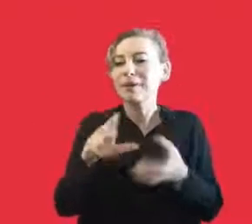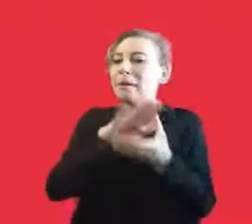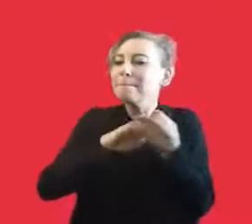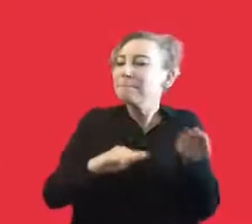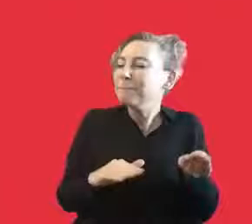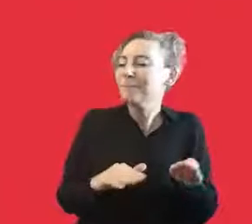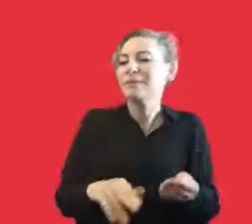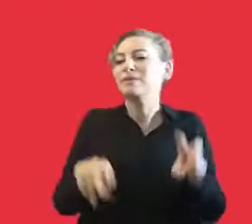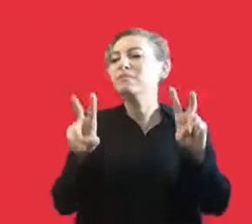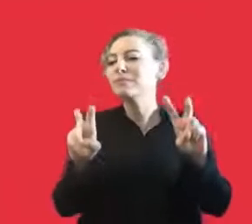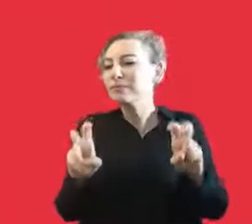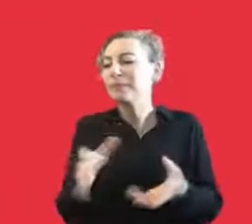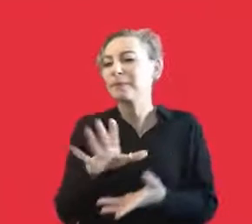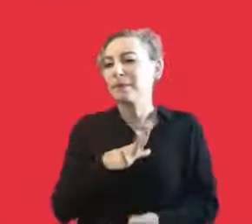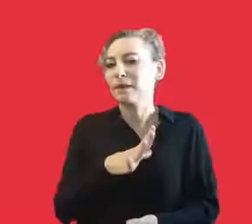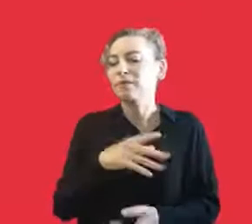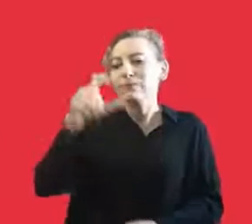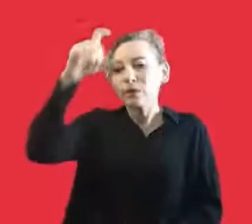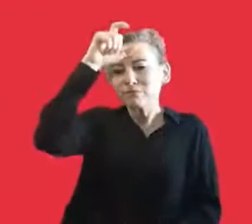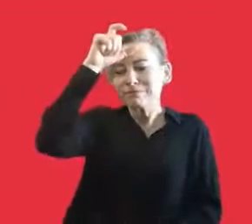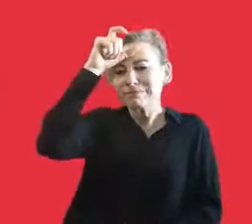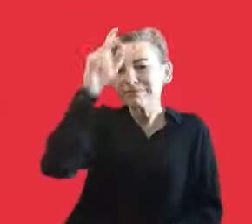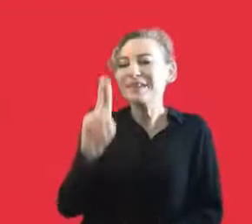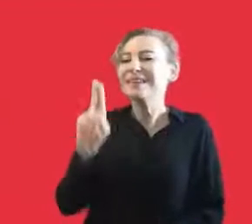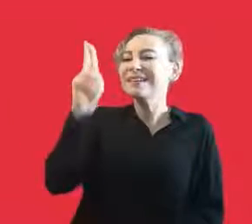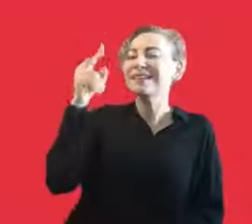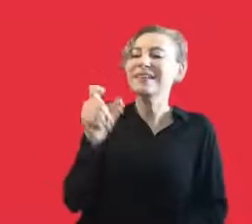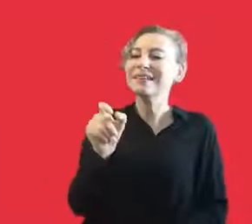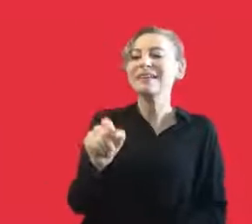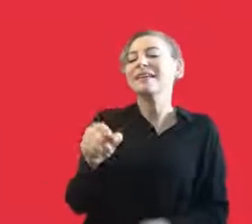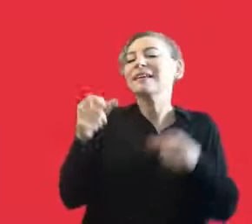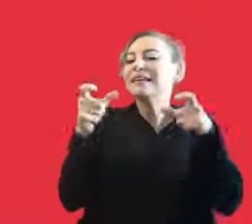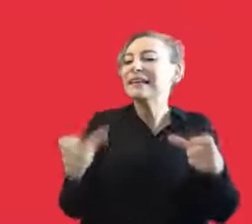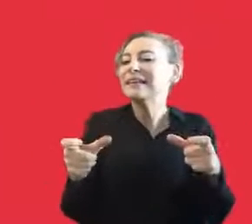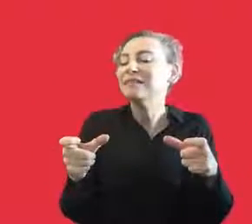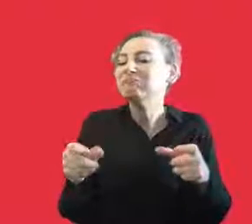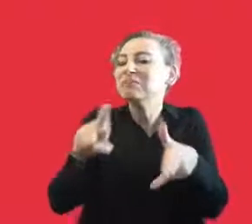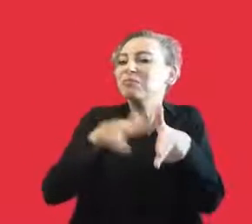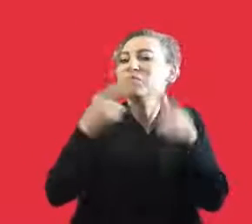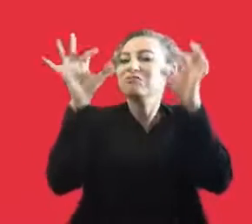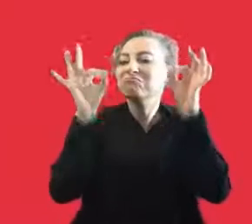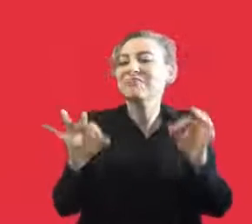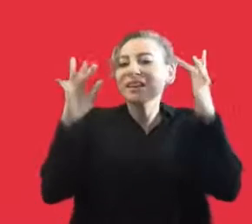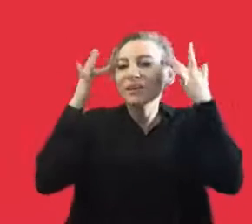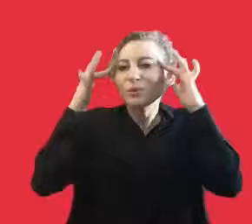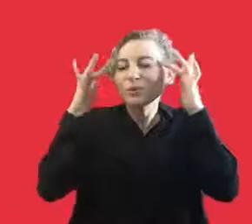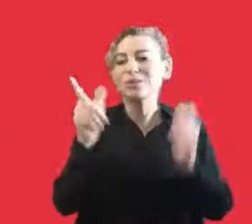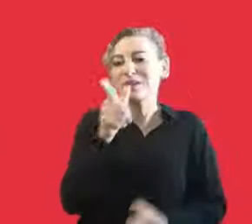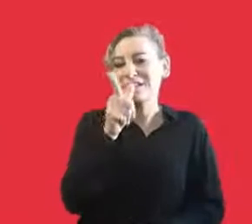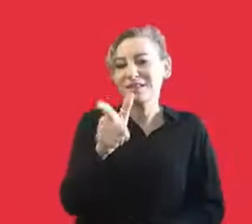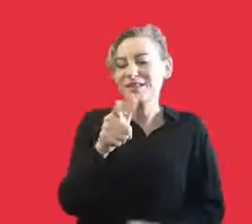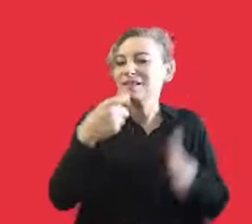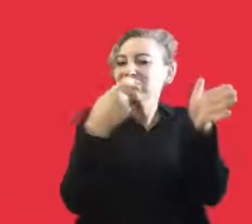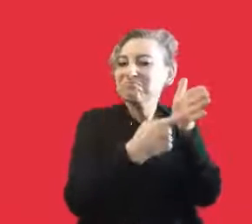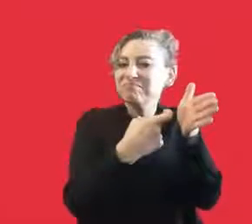graduate platforms at the same time. And in Turkey, we have started a project in seven provinces